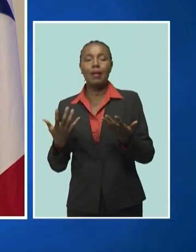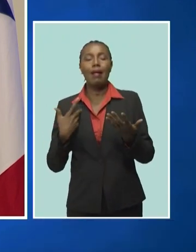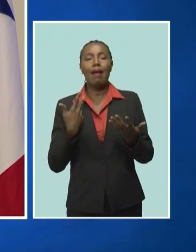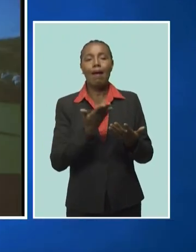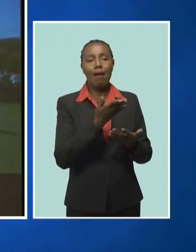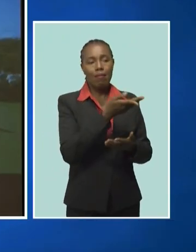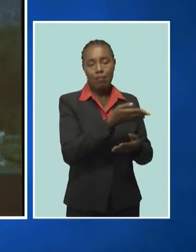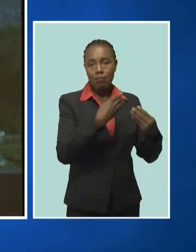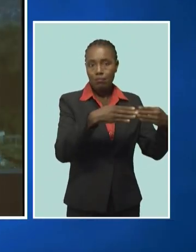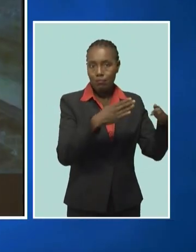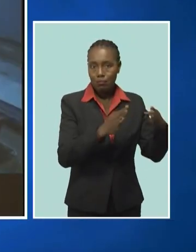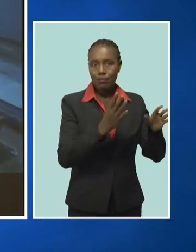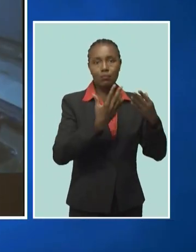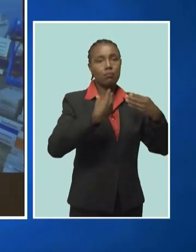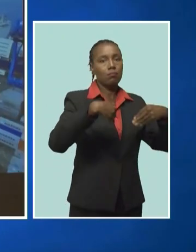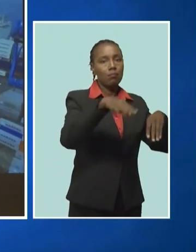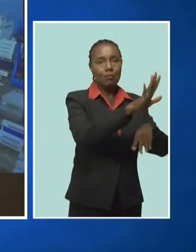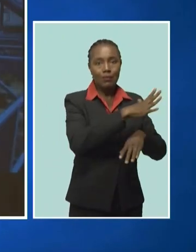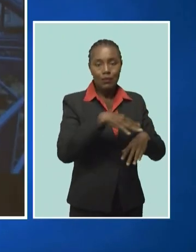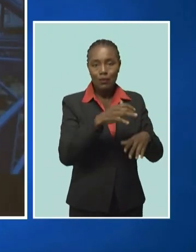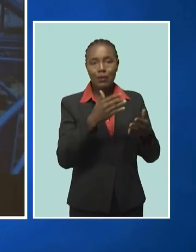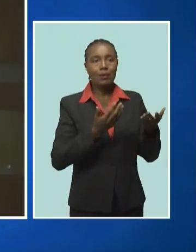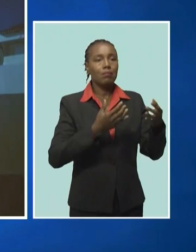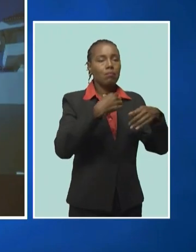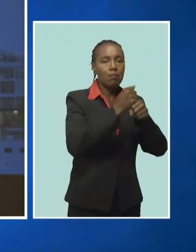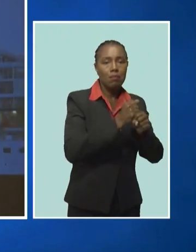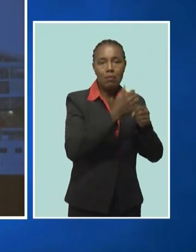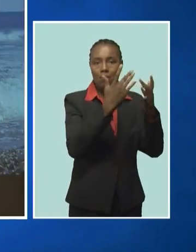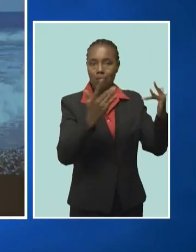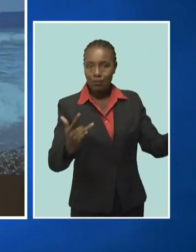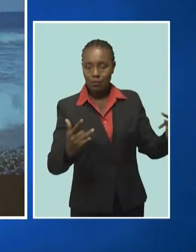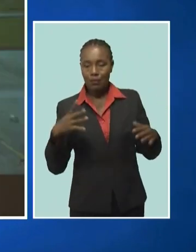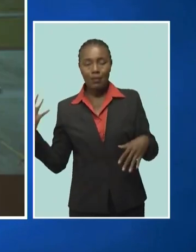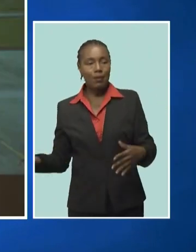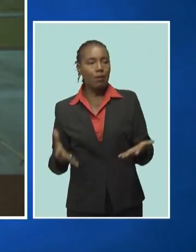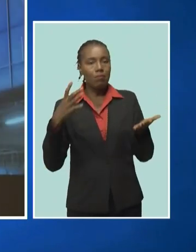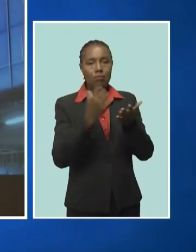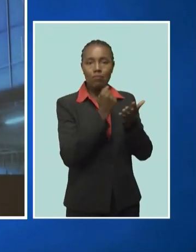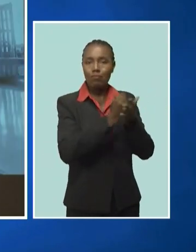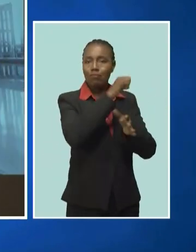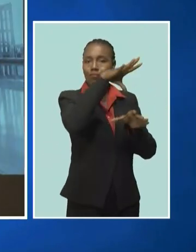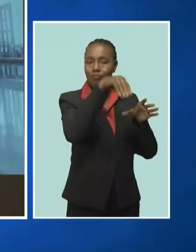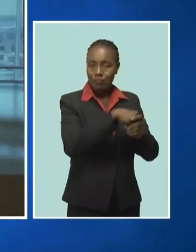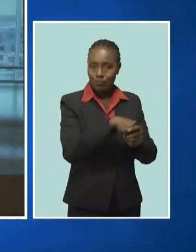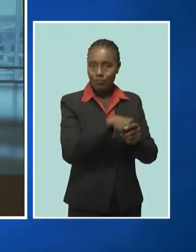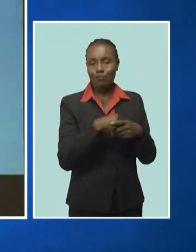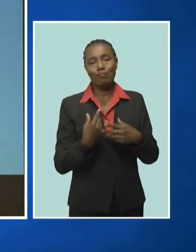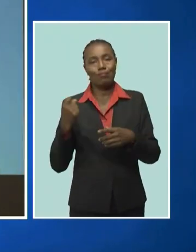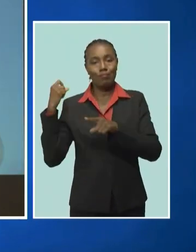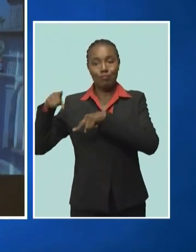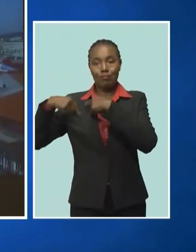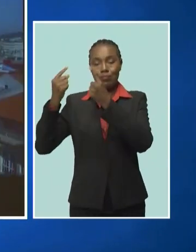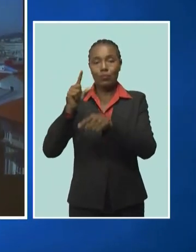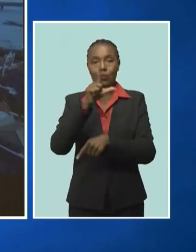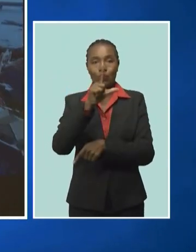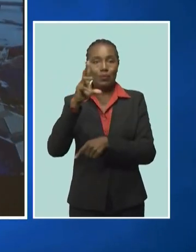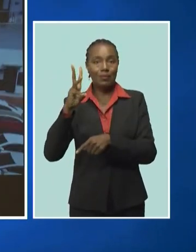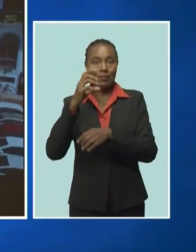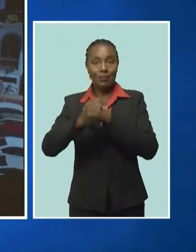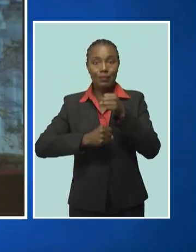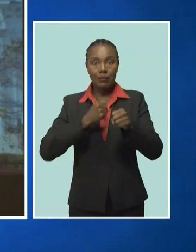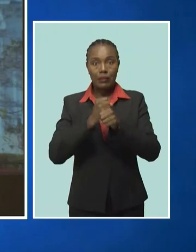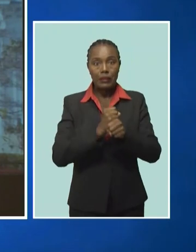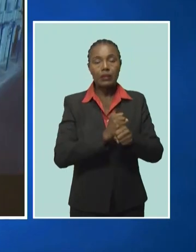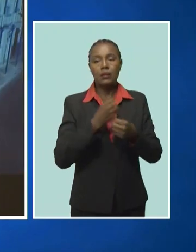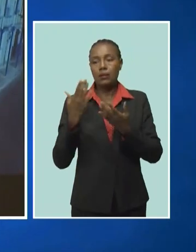Panamanian market and its myriad of opportunities. Over the past 26 years, exports from Barbados to Panama